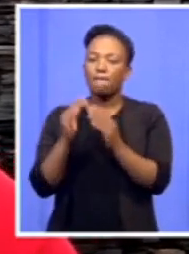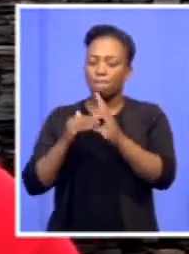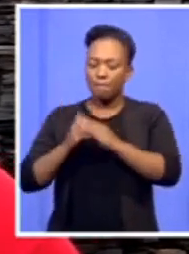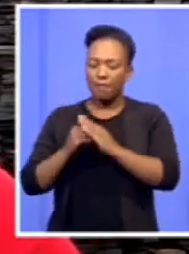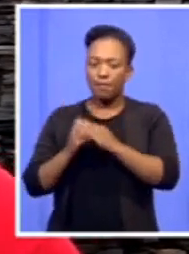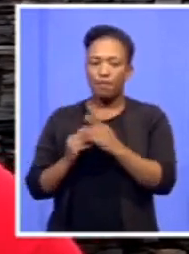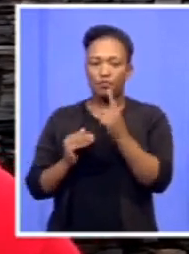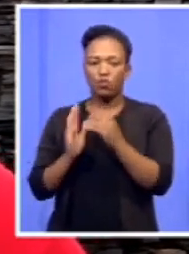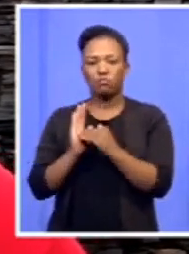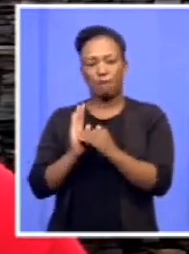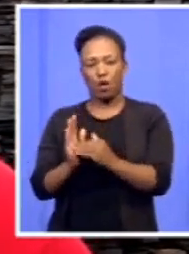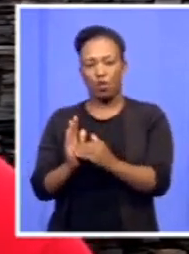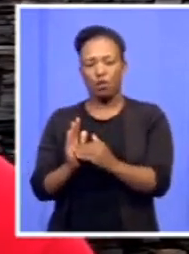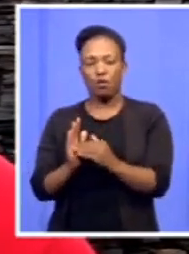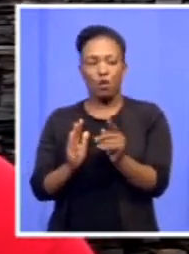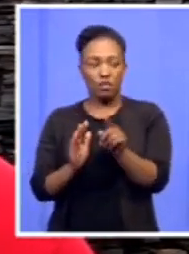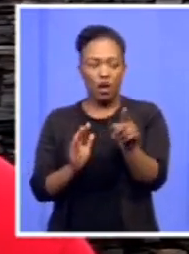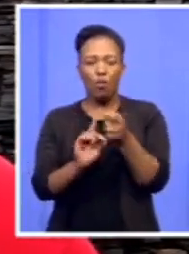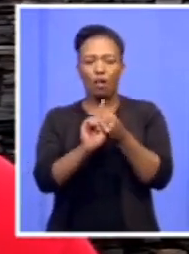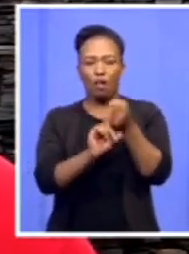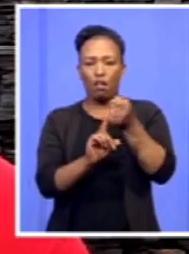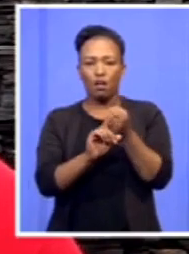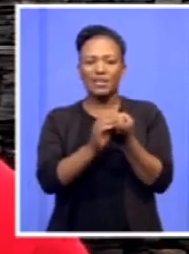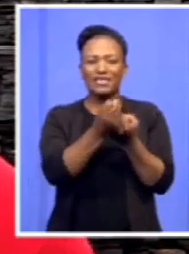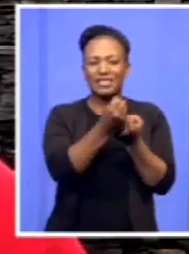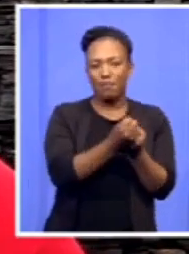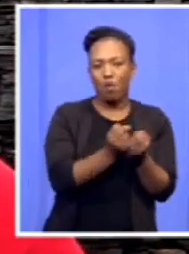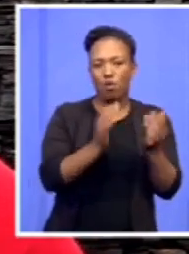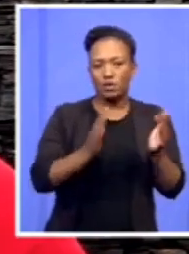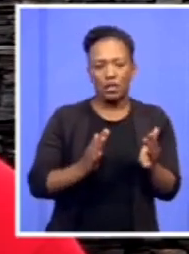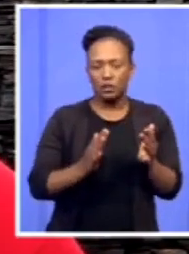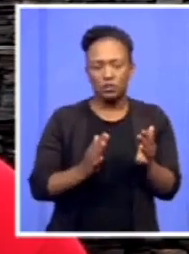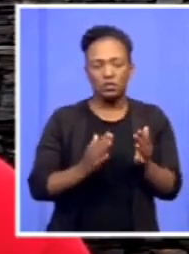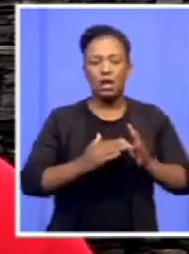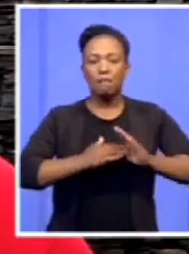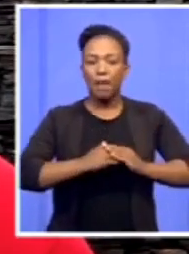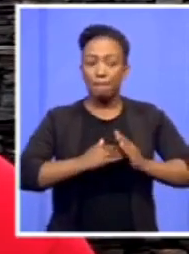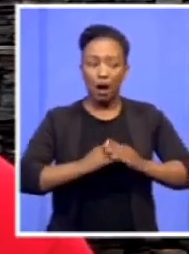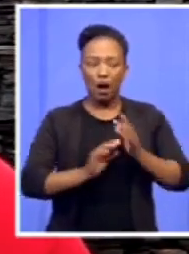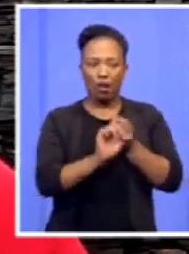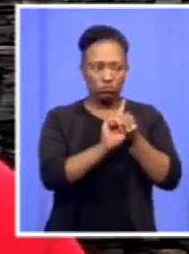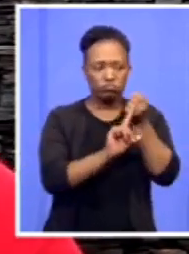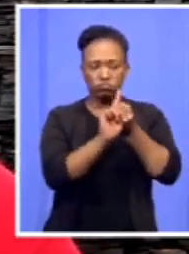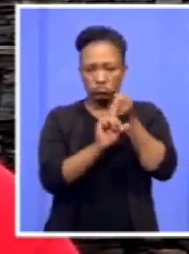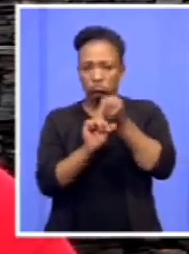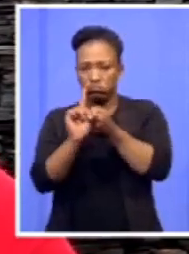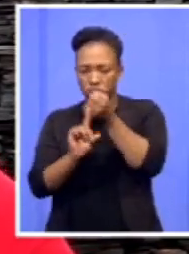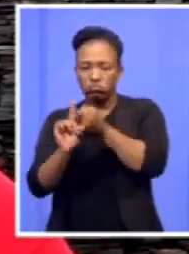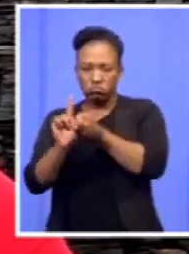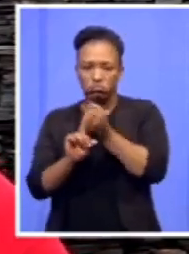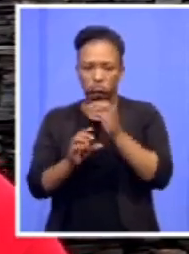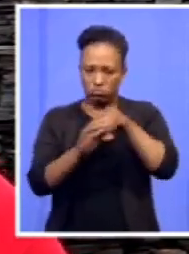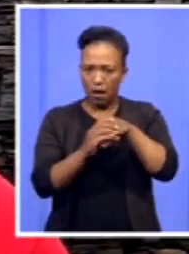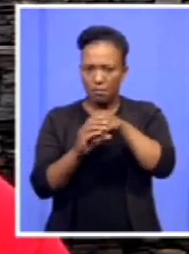the EFF, not supporters. We're talking members. And members, must be activists. That means they must be part of the daily activities